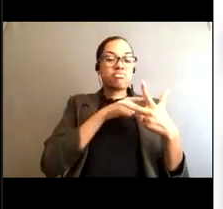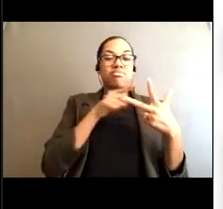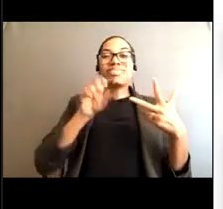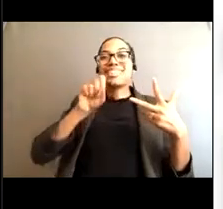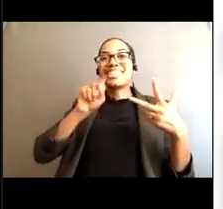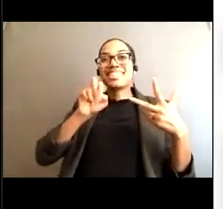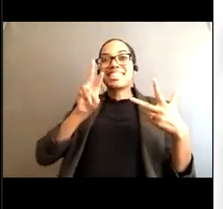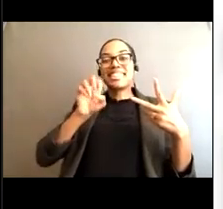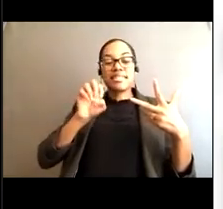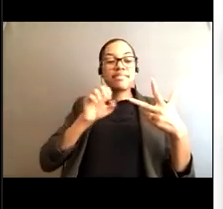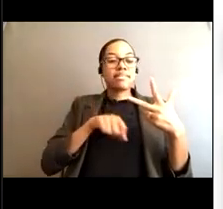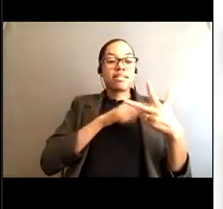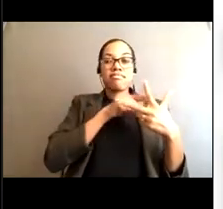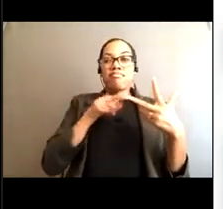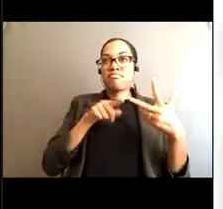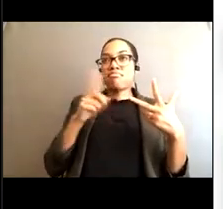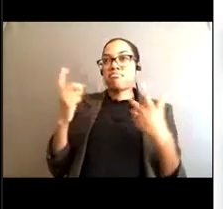questions.